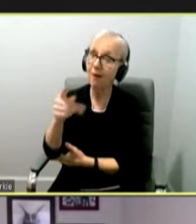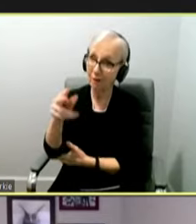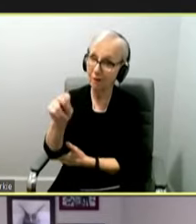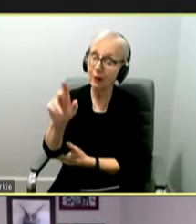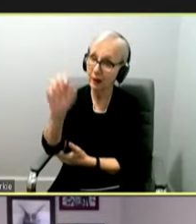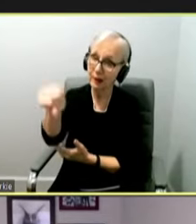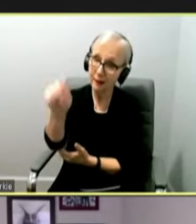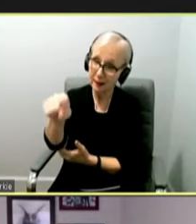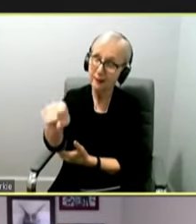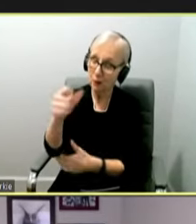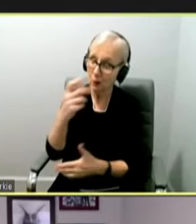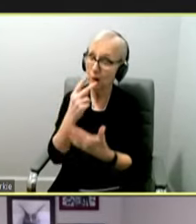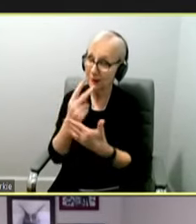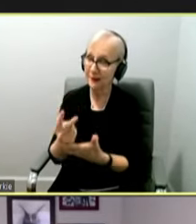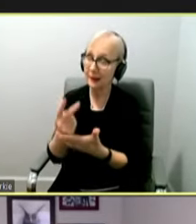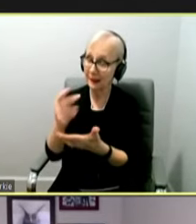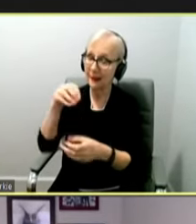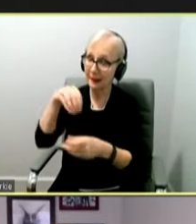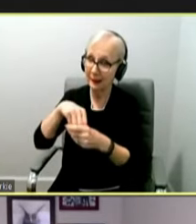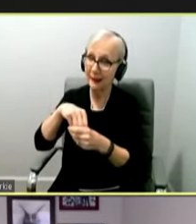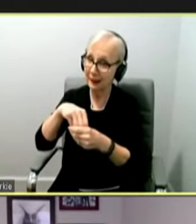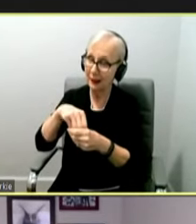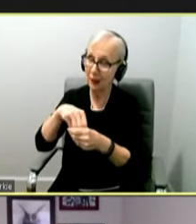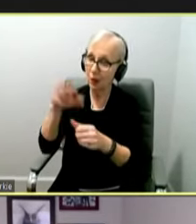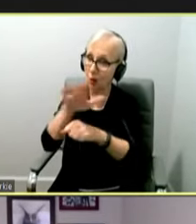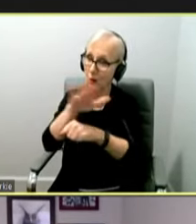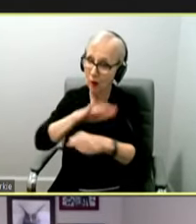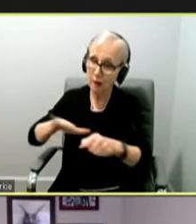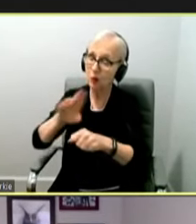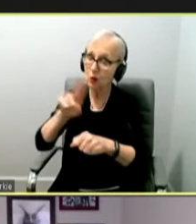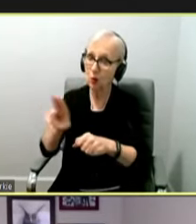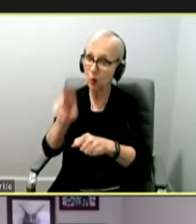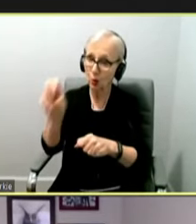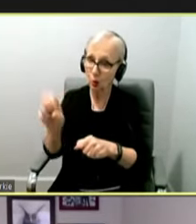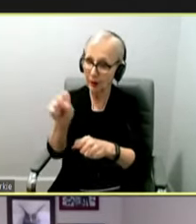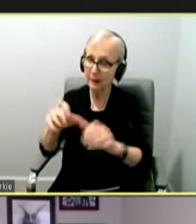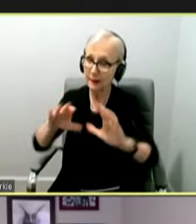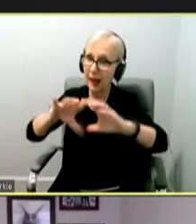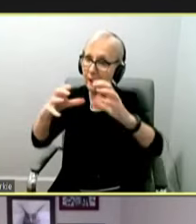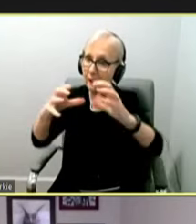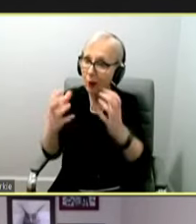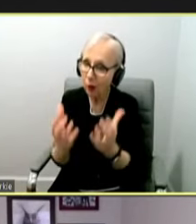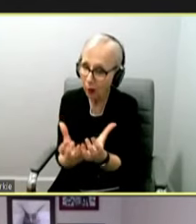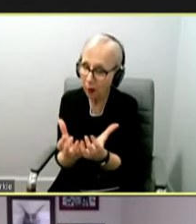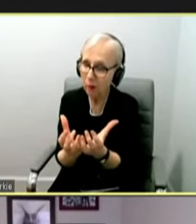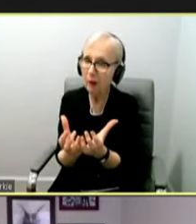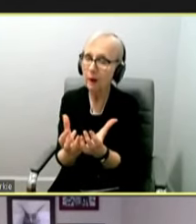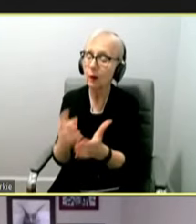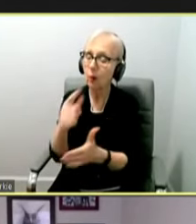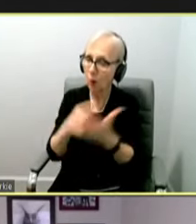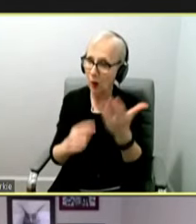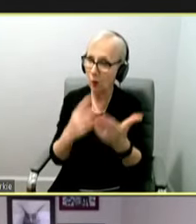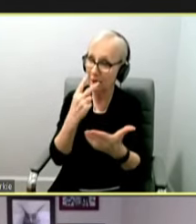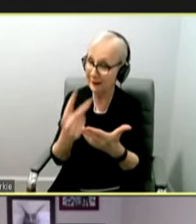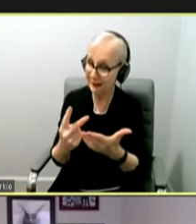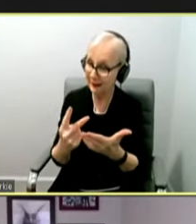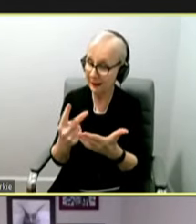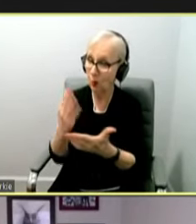in the database as well across the U.S. and globally. And, you know, we are a global society. So whatever we see in one part of the world easily